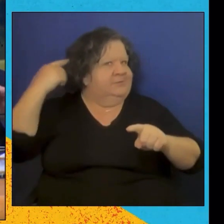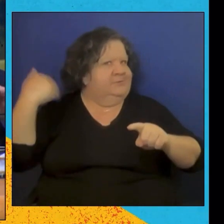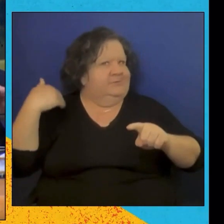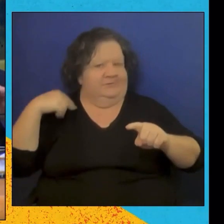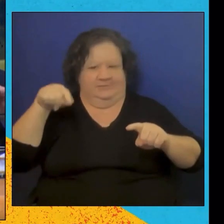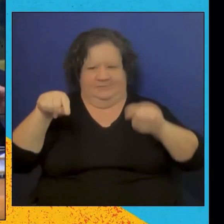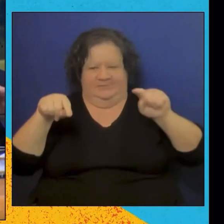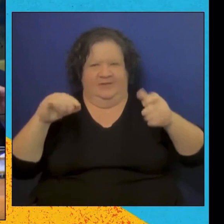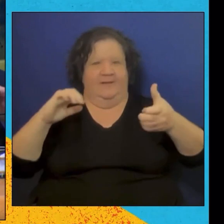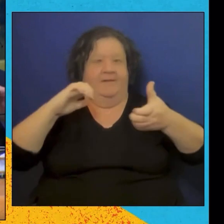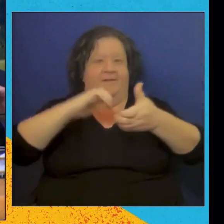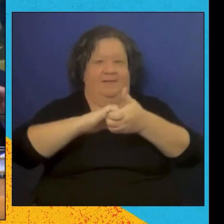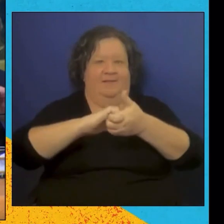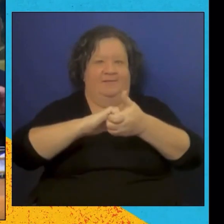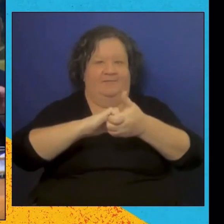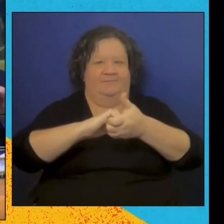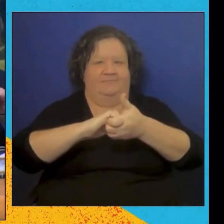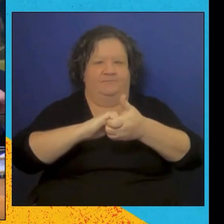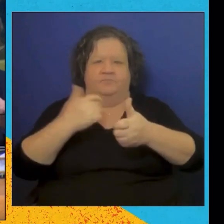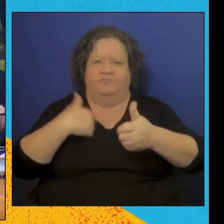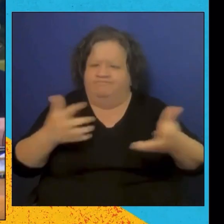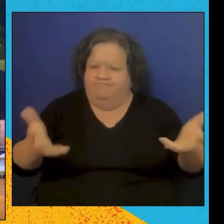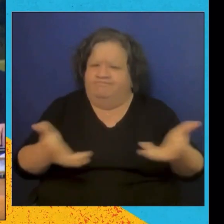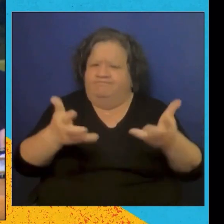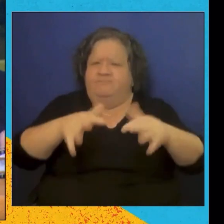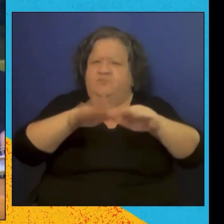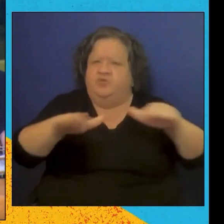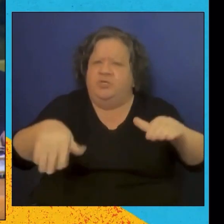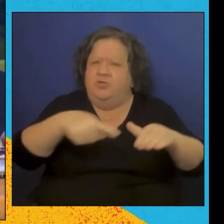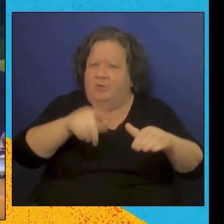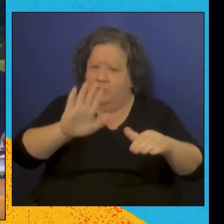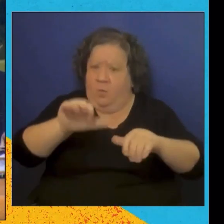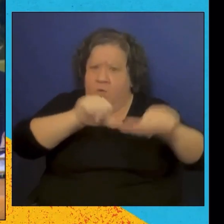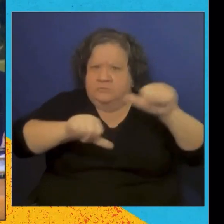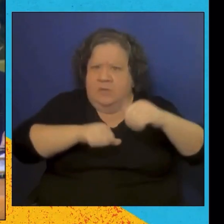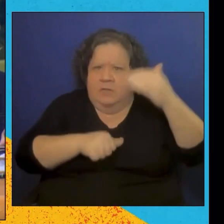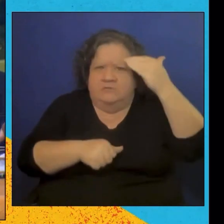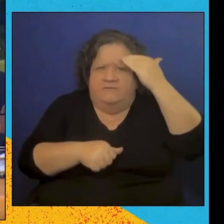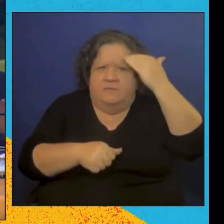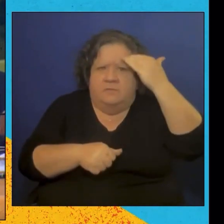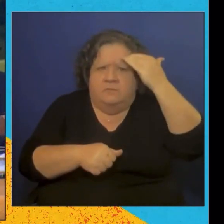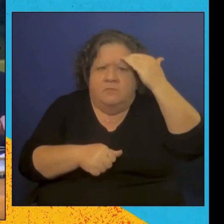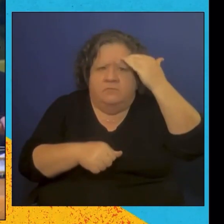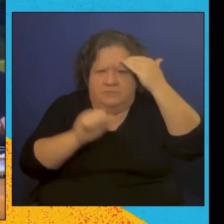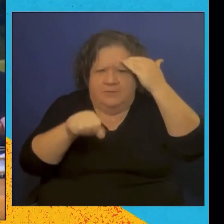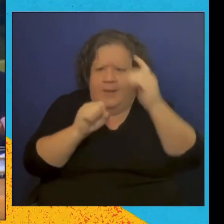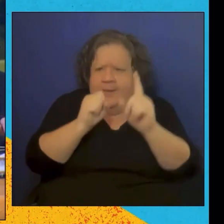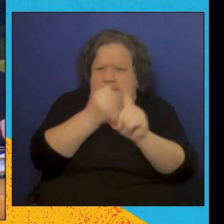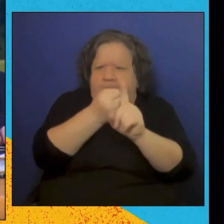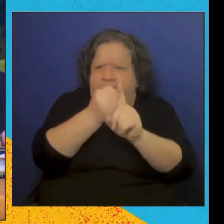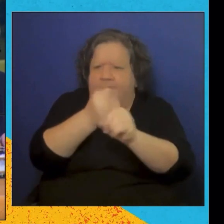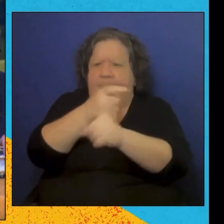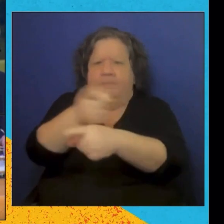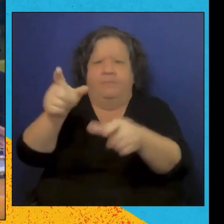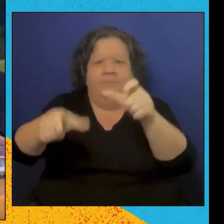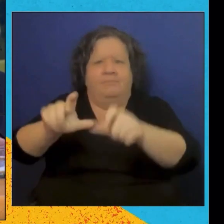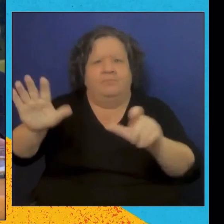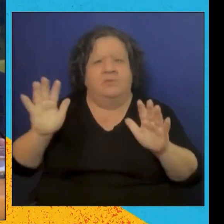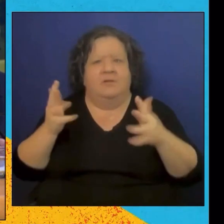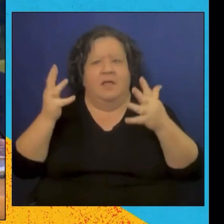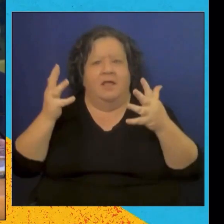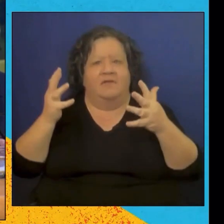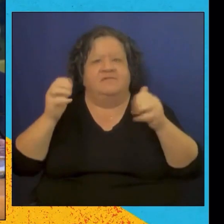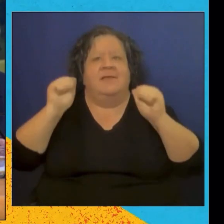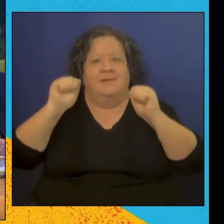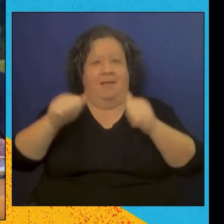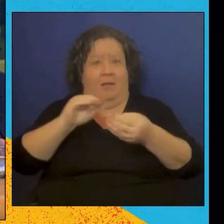YoungGuru Academy, a non-profit organization established in Turkey. I first heard about YGA at university and have